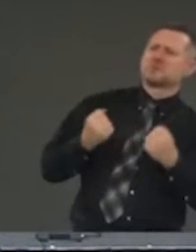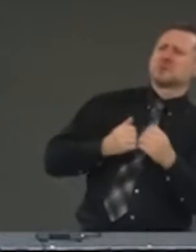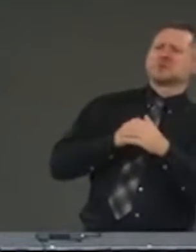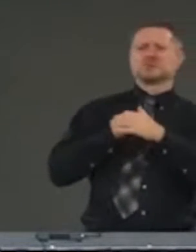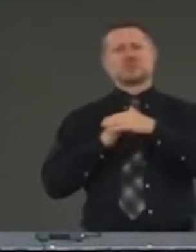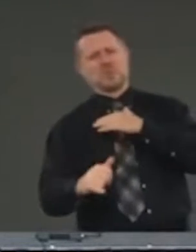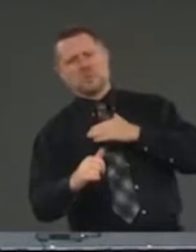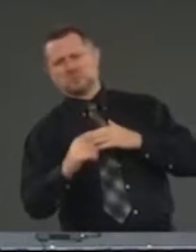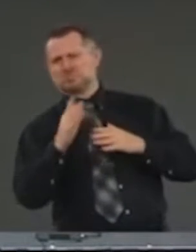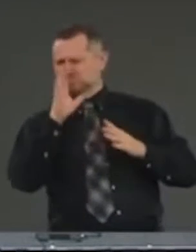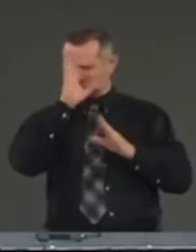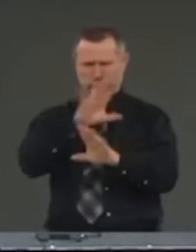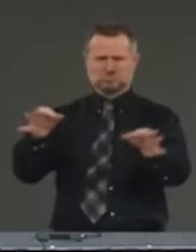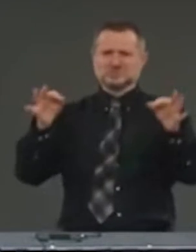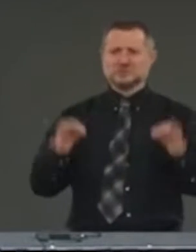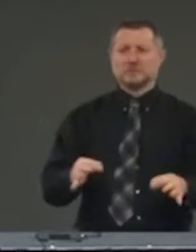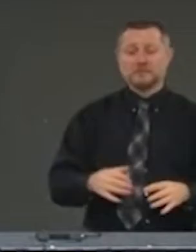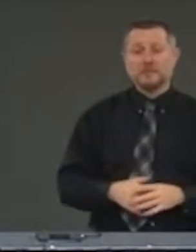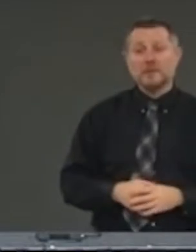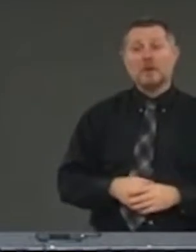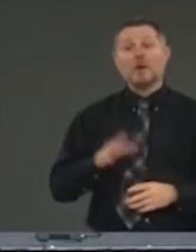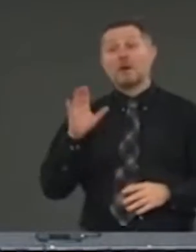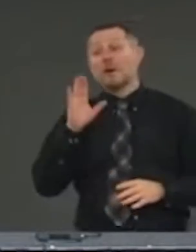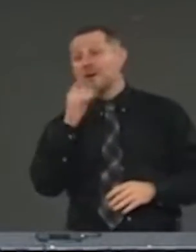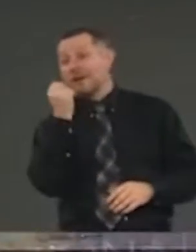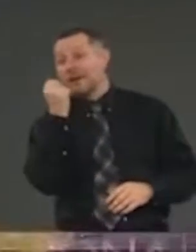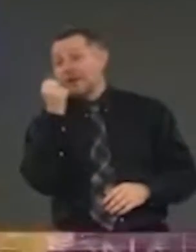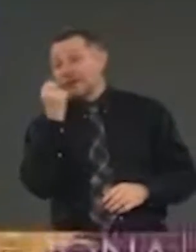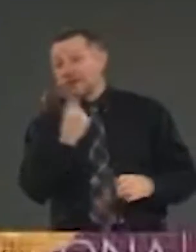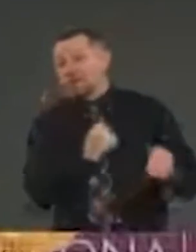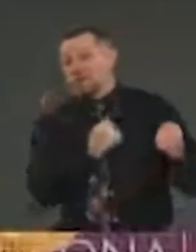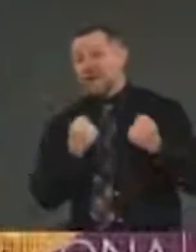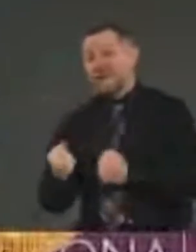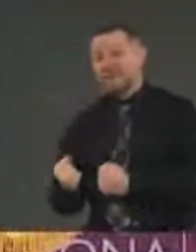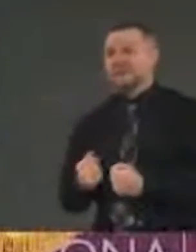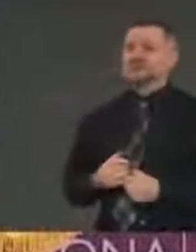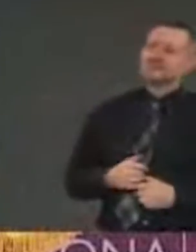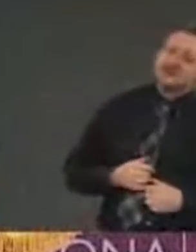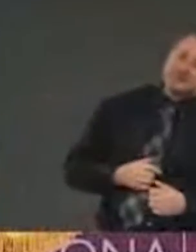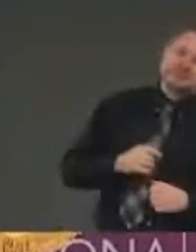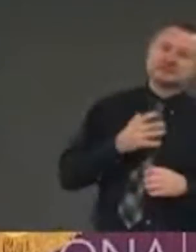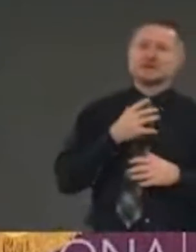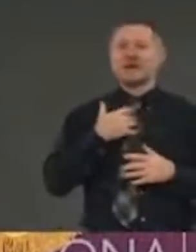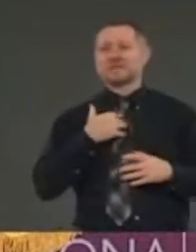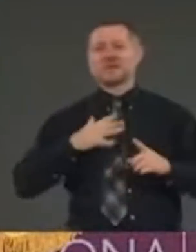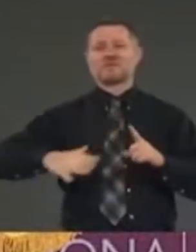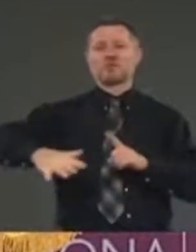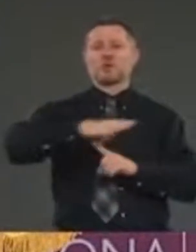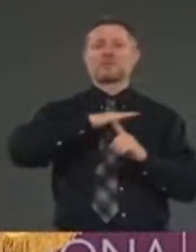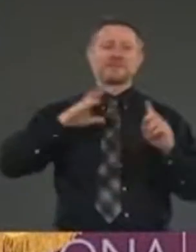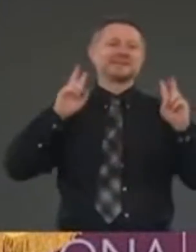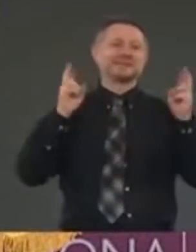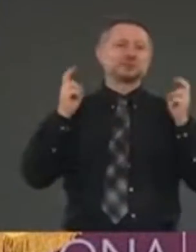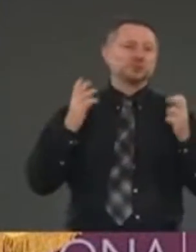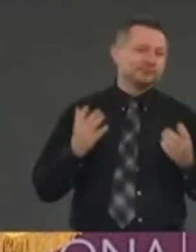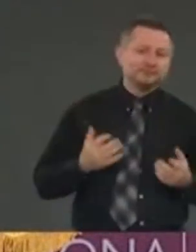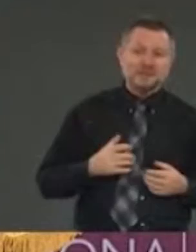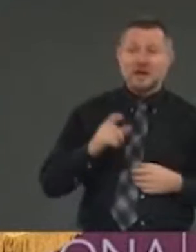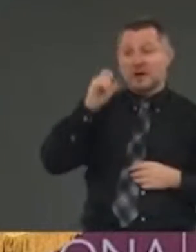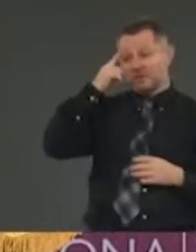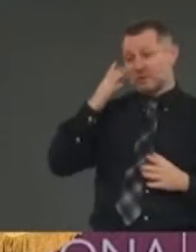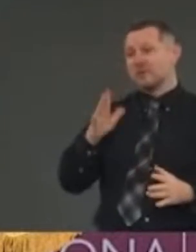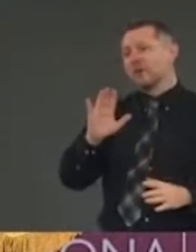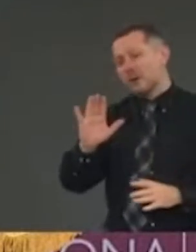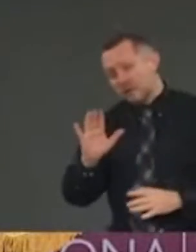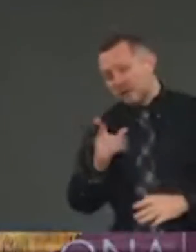But, as I said, taking the car has obvious environmental issues and is incredibly expensive.